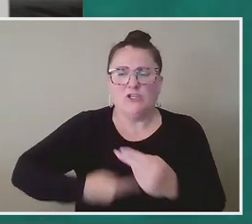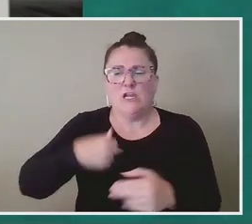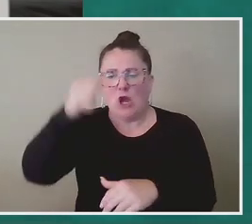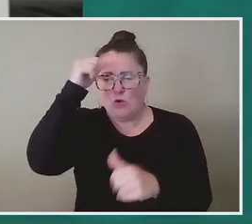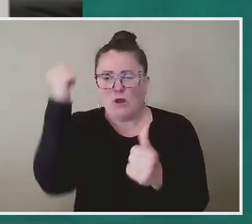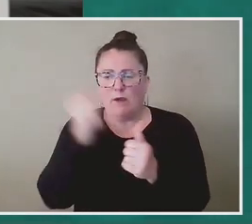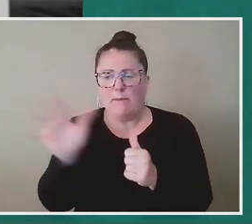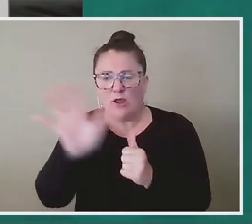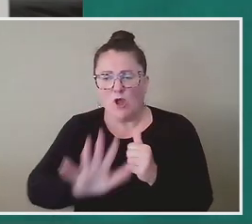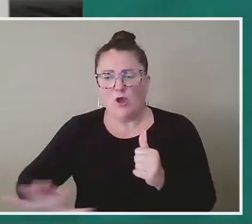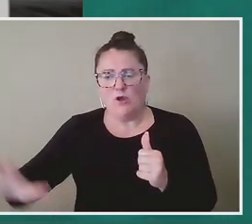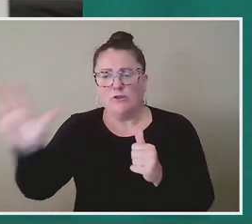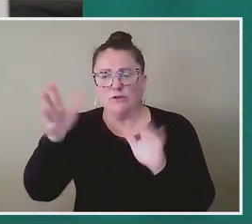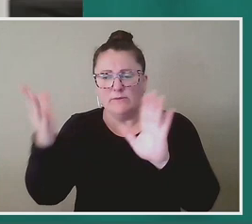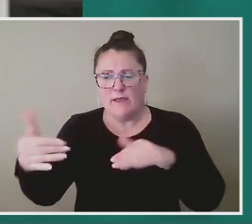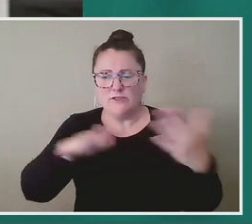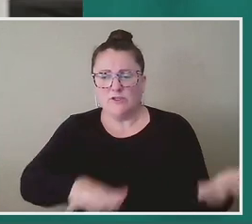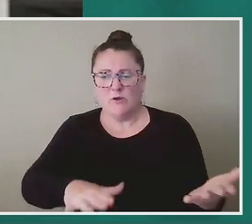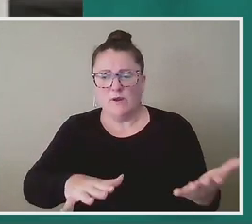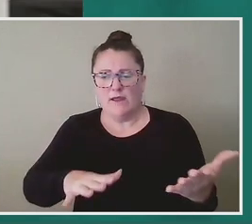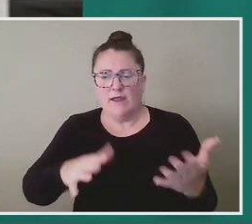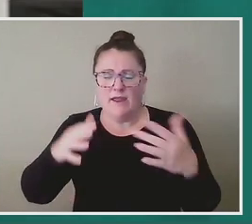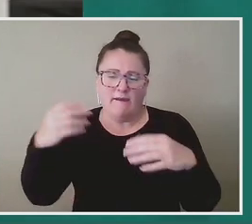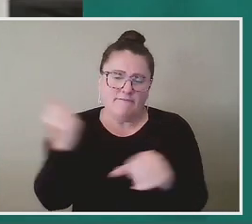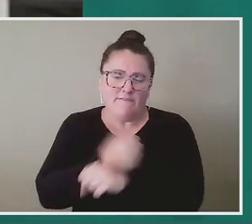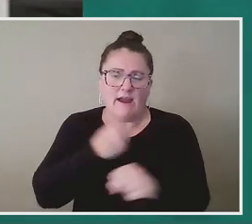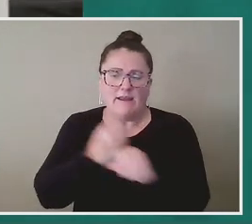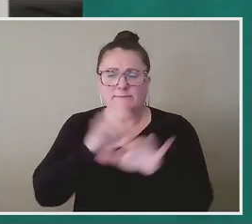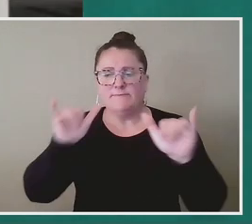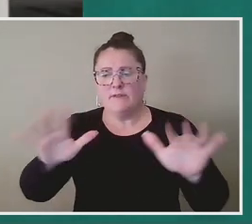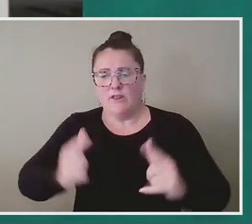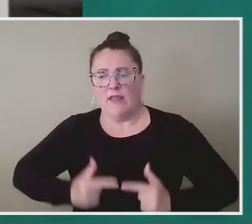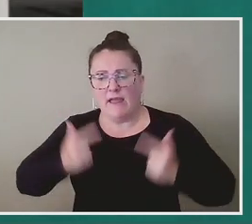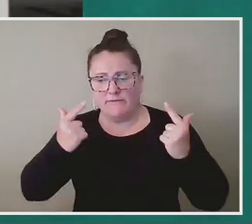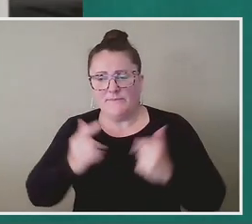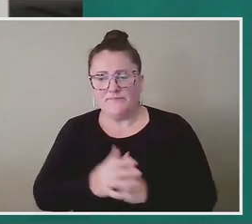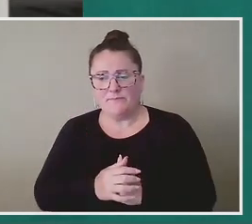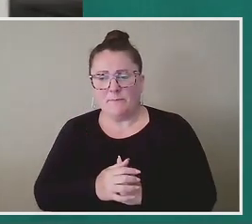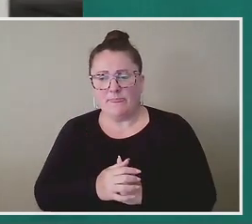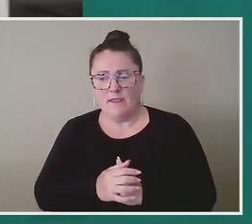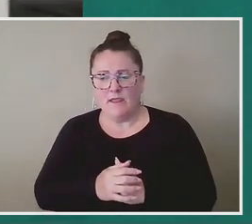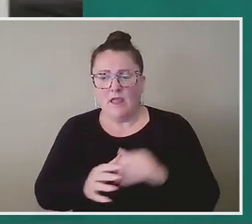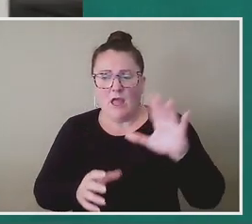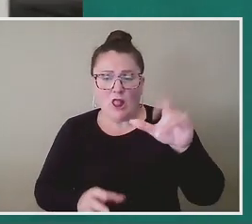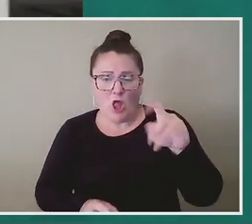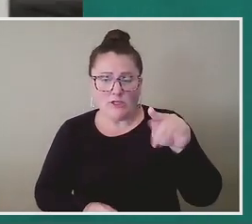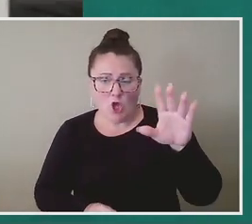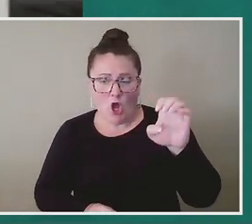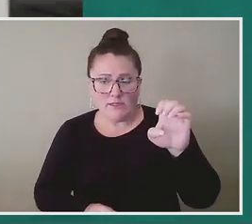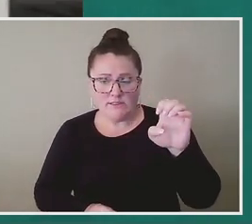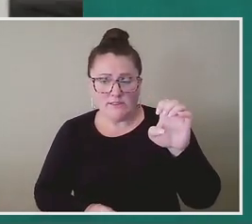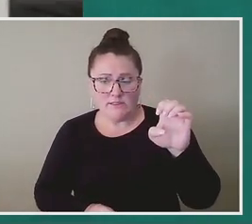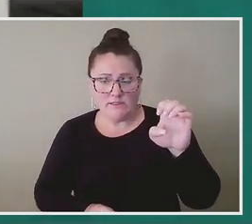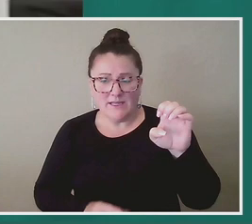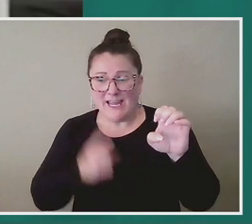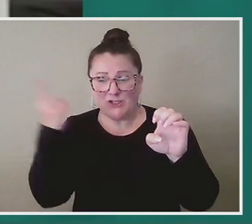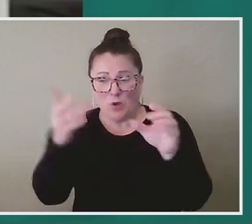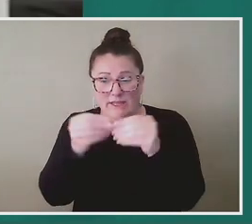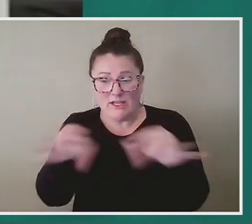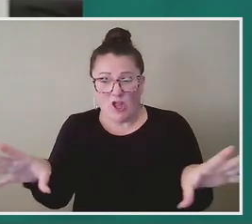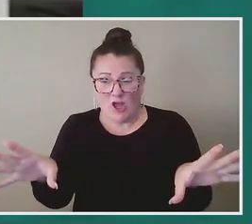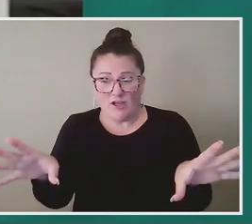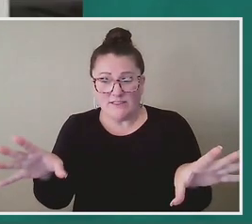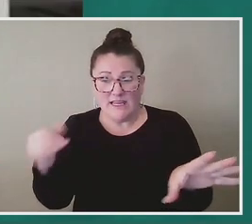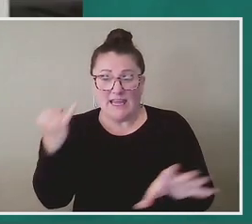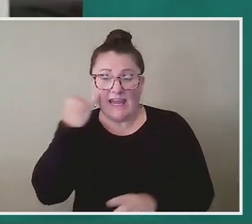slain fighting to preserve their way of life. But see, the thing about the lost cause is that it's only lost if you're not actually